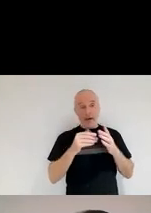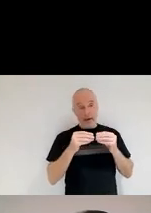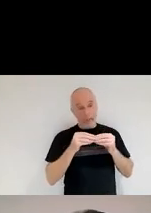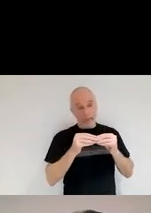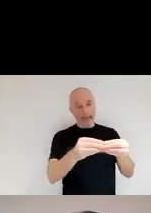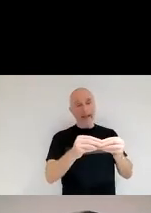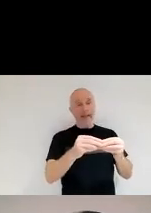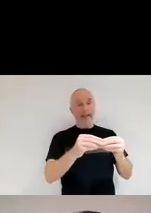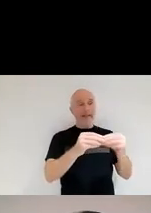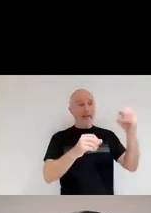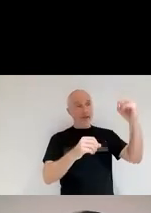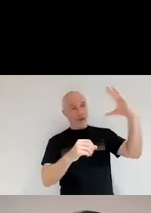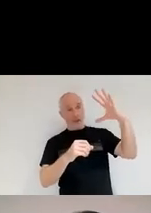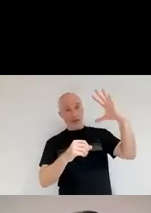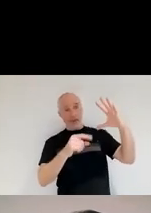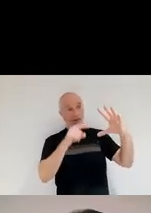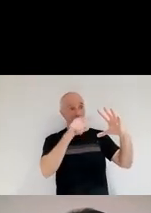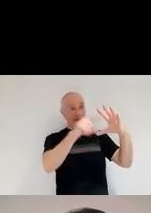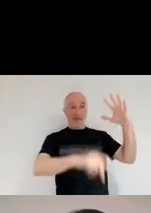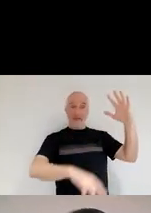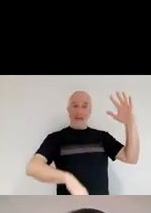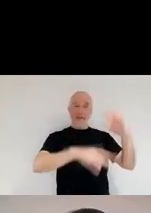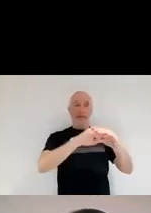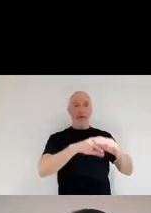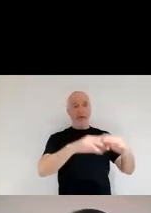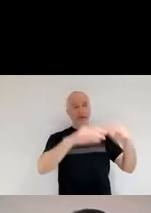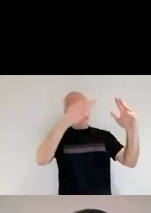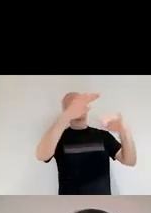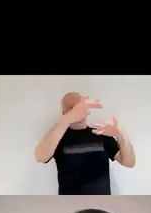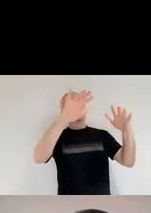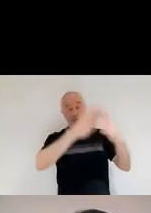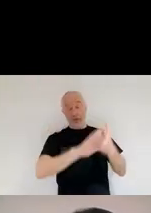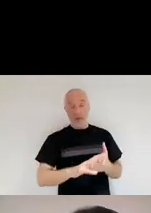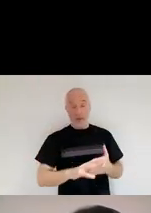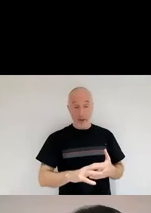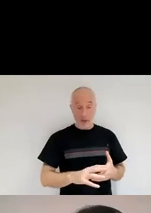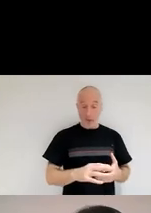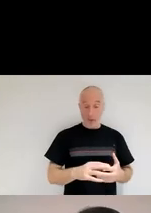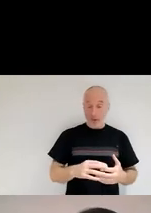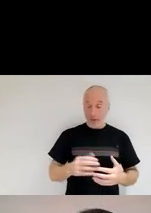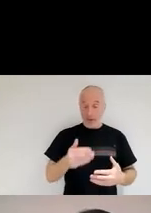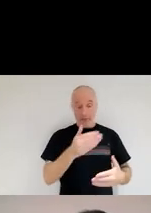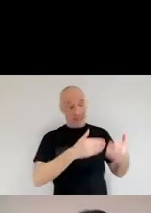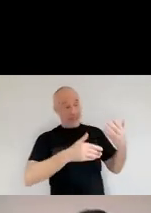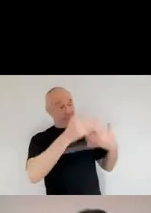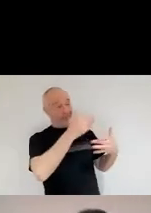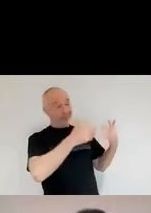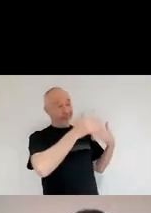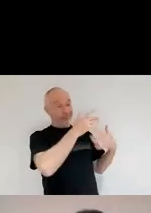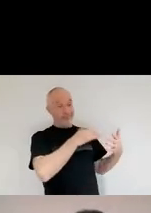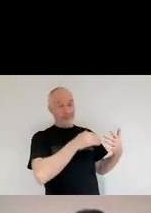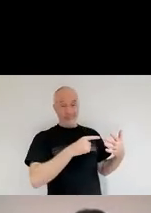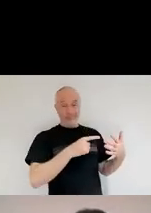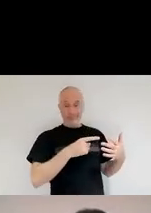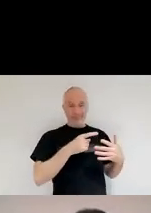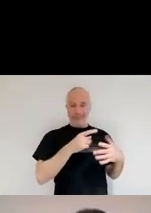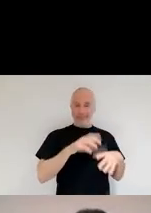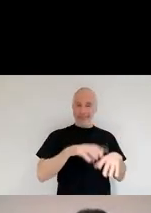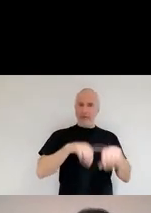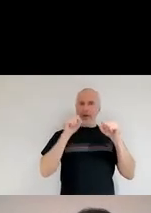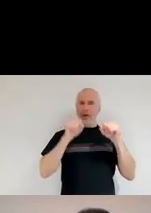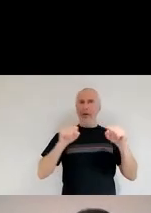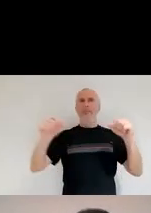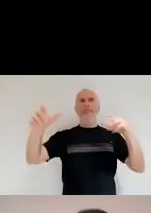dust in each one of those galaxies at the very beginning of the universe. And that really, really puzzled us astronomers. Why?